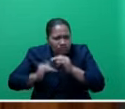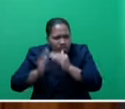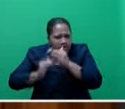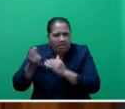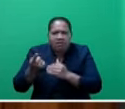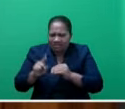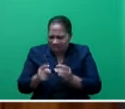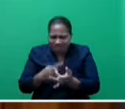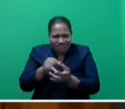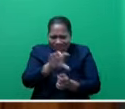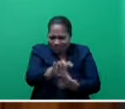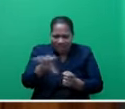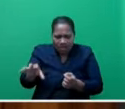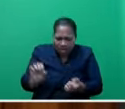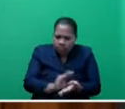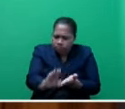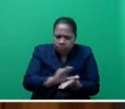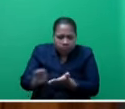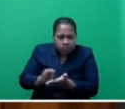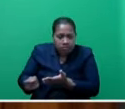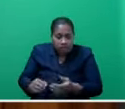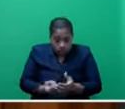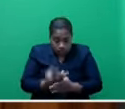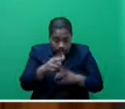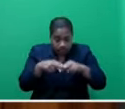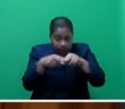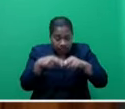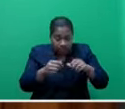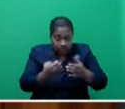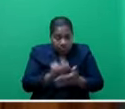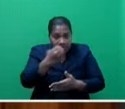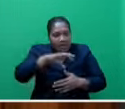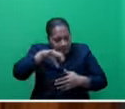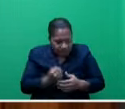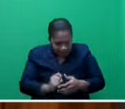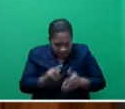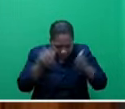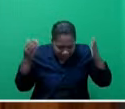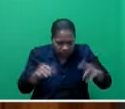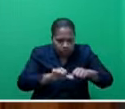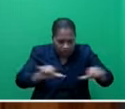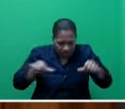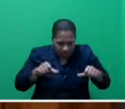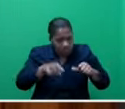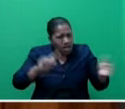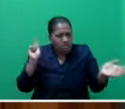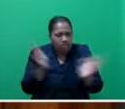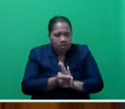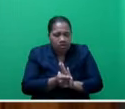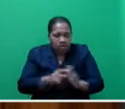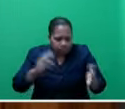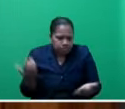Fiji's economy, we must grow Fiji's agricultural foundation, which is key to faster recovery and poverty